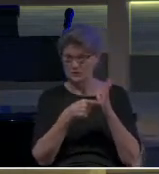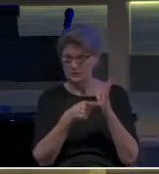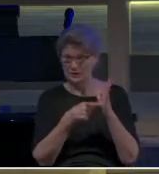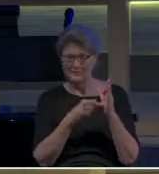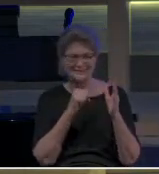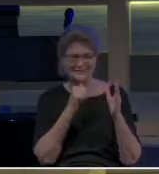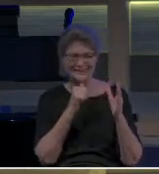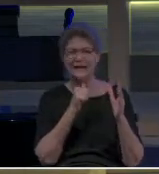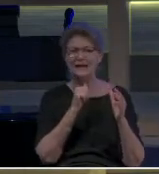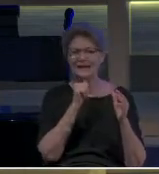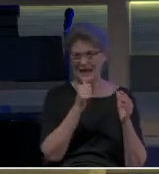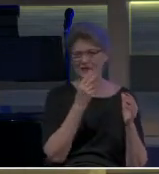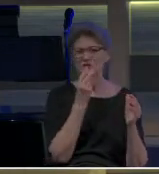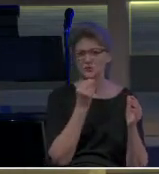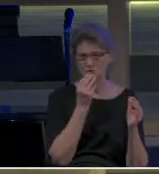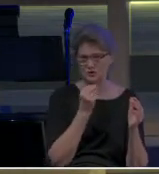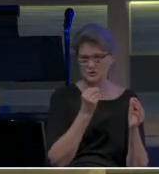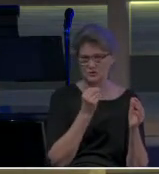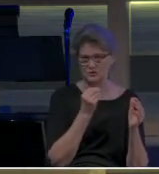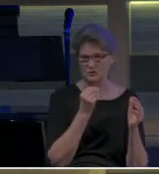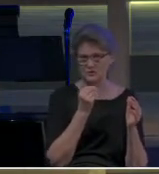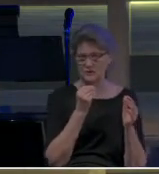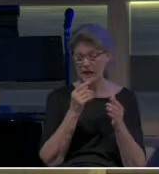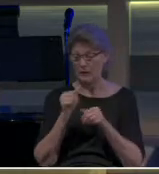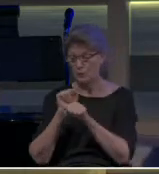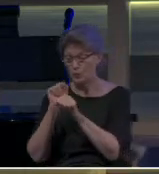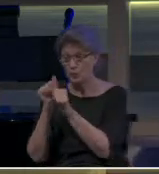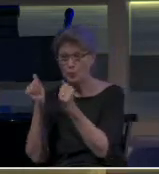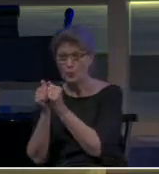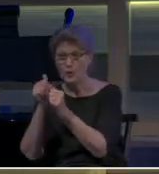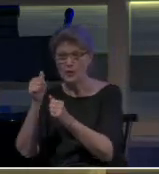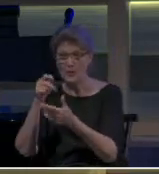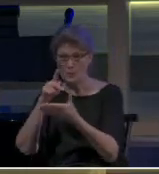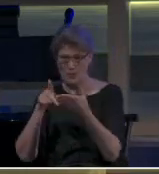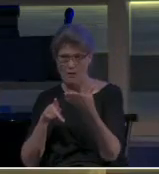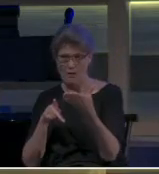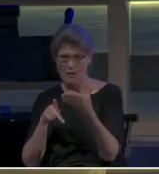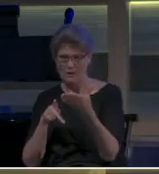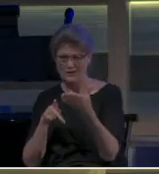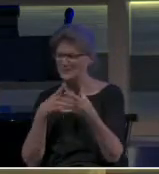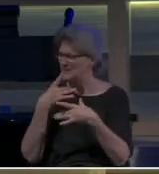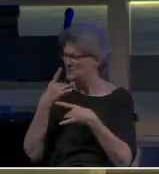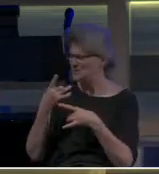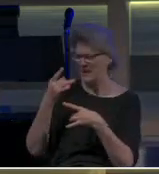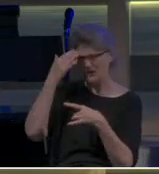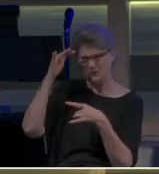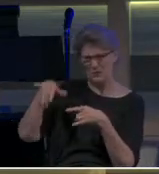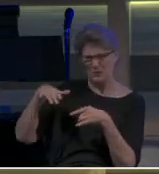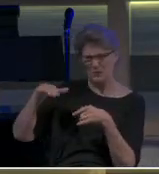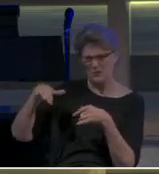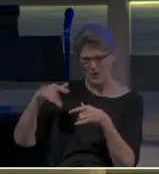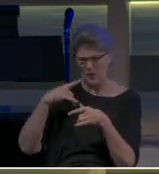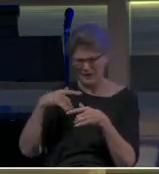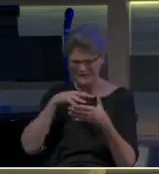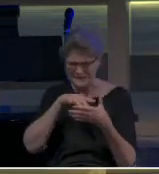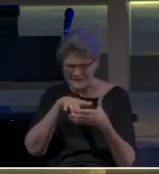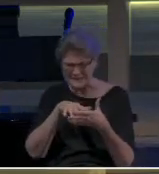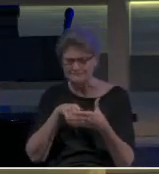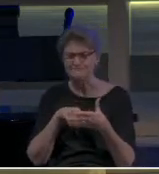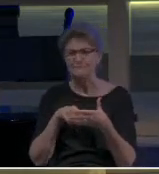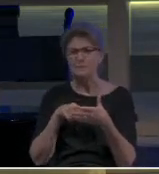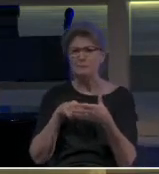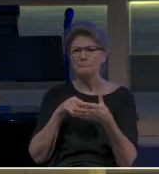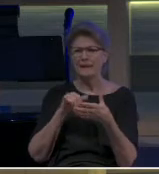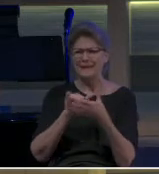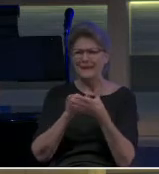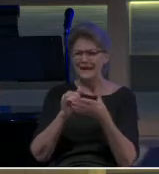is a Gentile. And he was a co-worker of Paul. I found this very interesting. I did not know this until this week. But